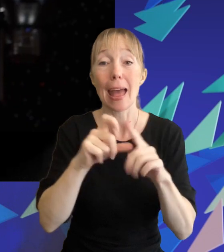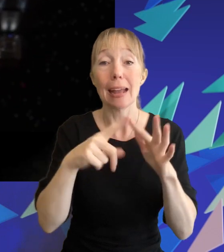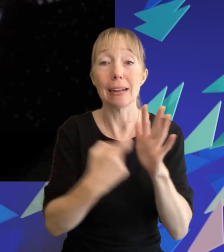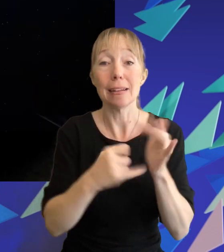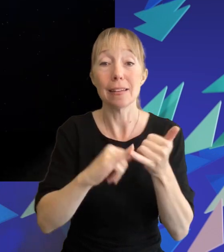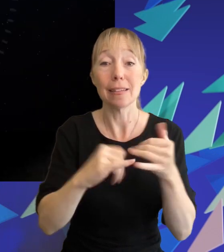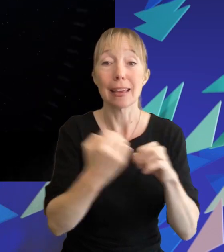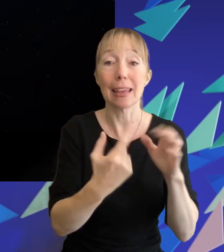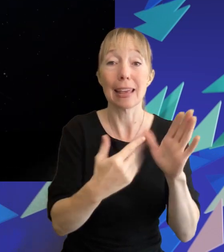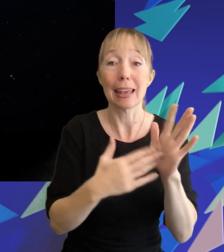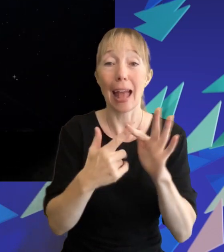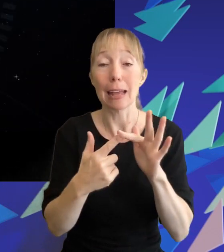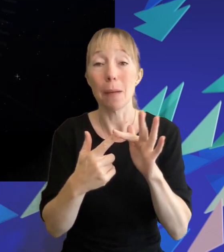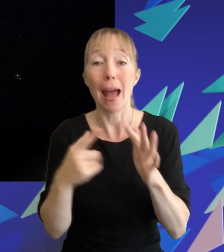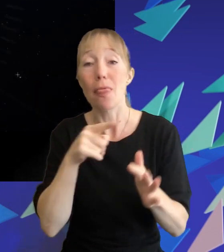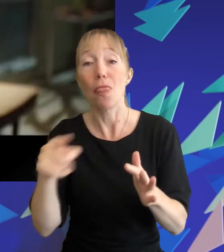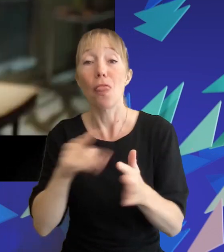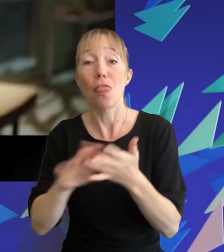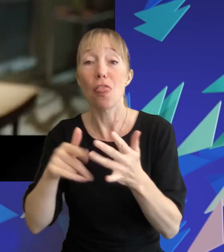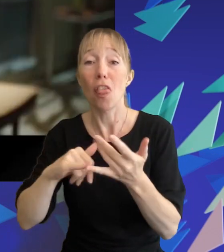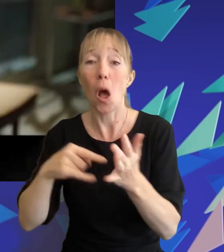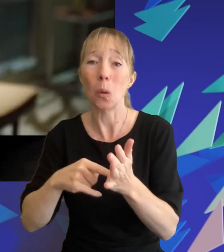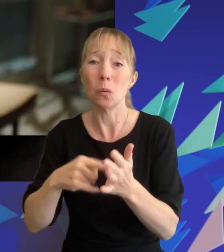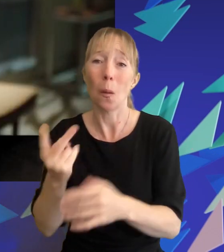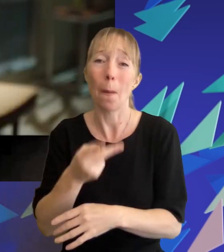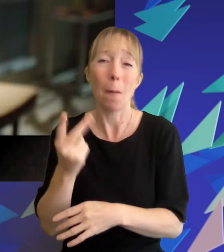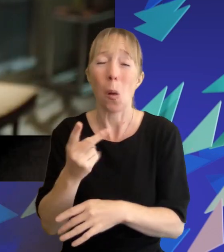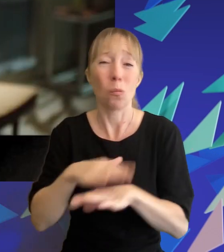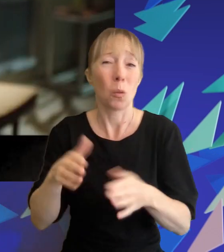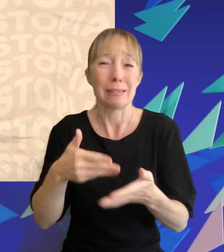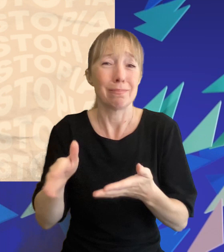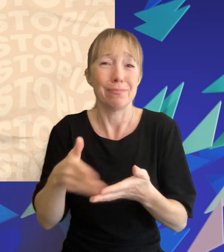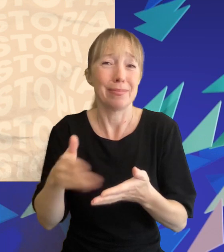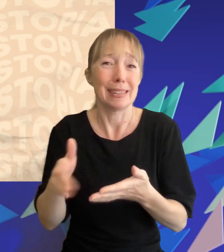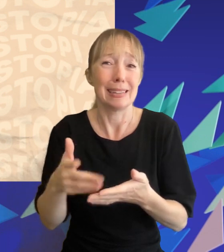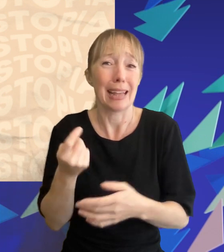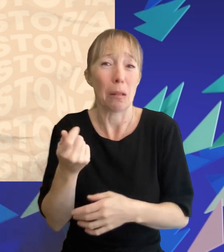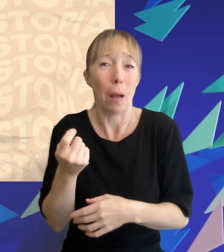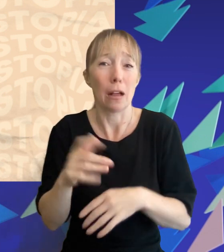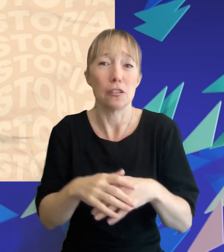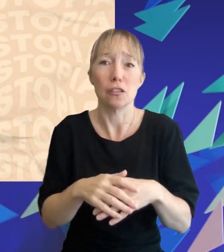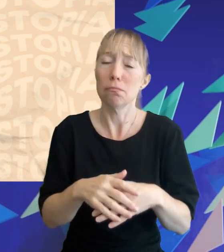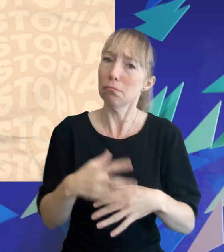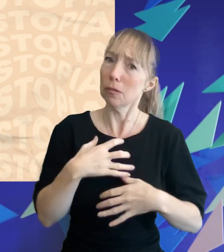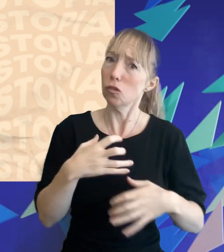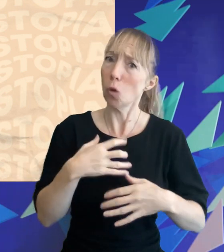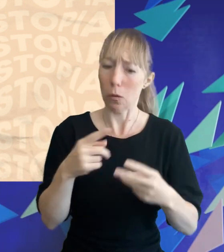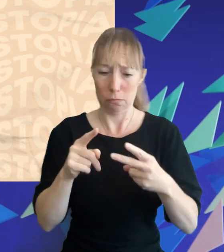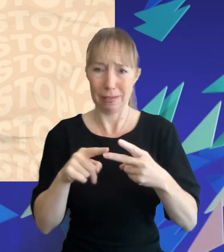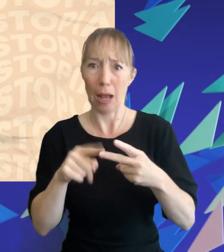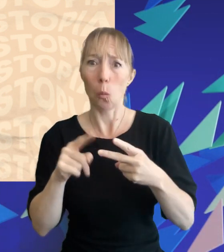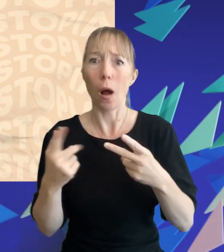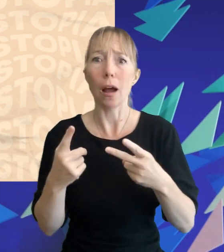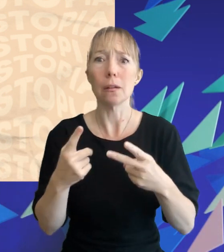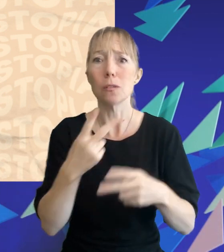both of which performed fairly poorly at the box office and weren't received very well surprising since the latter was adapted from a 2008